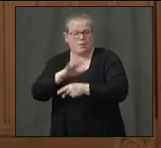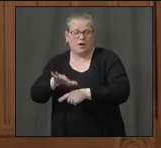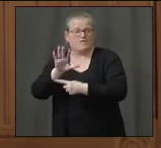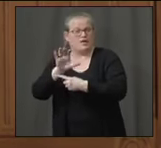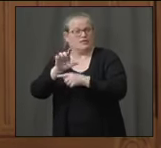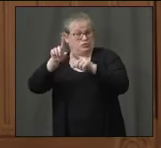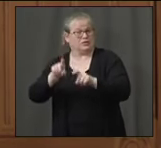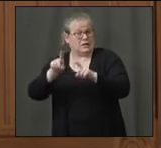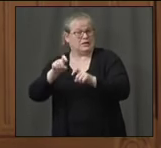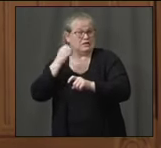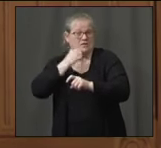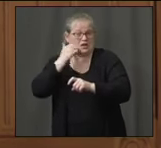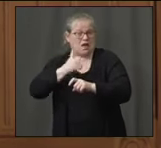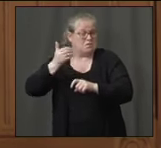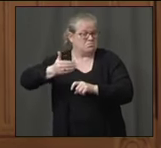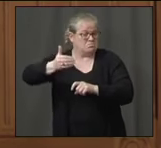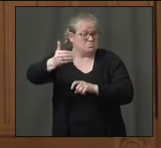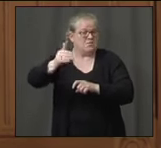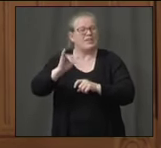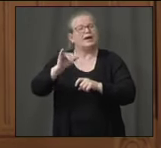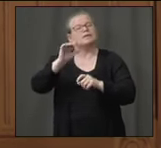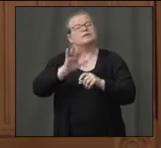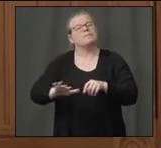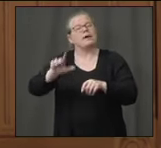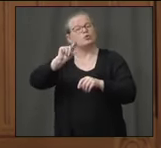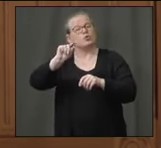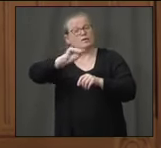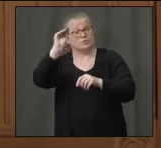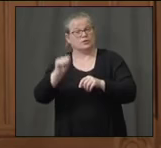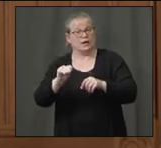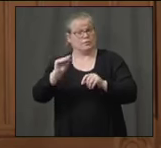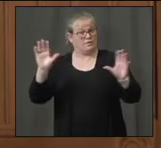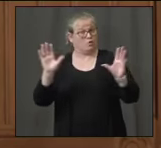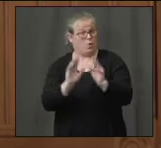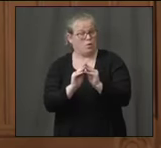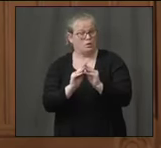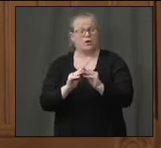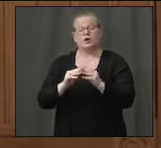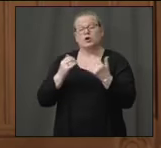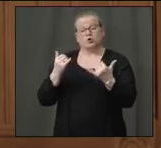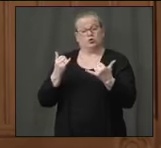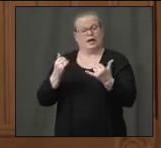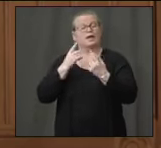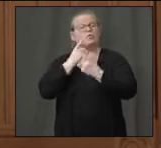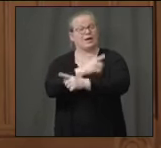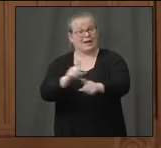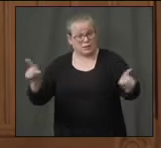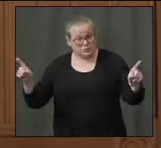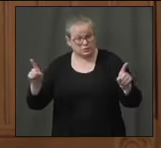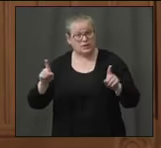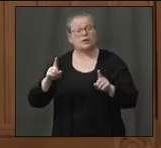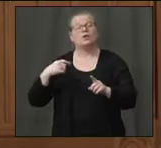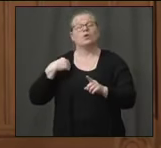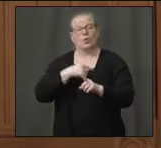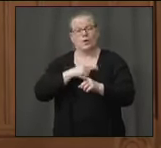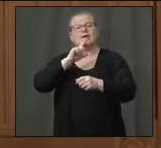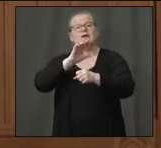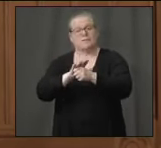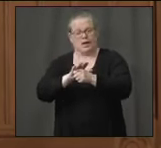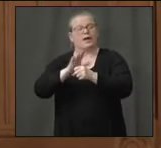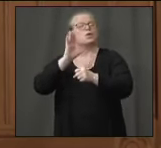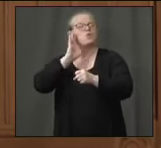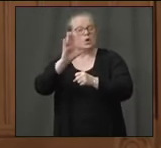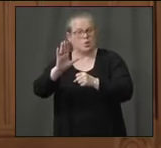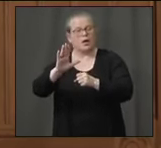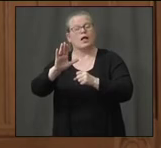going forward, we're adding today in the announcement of this partnership is a commitment to add 2,000 tests every day. So